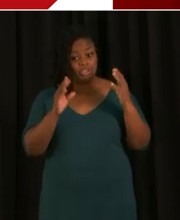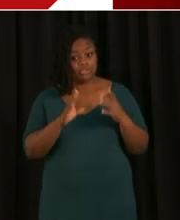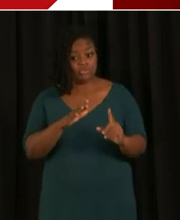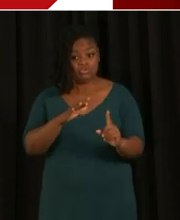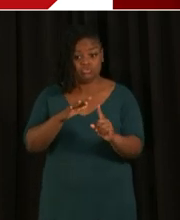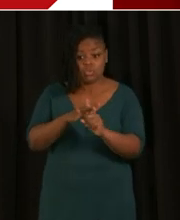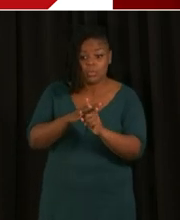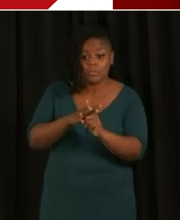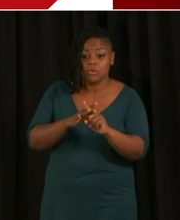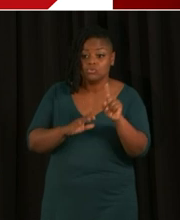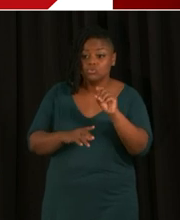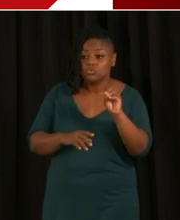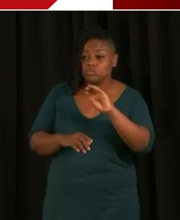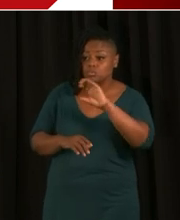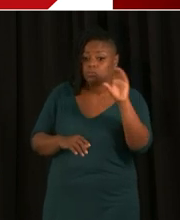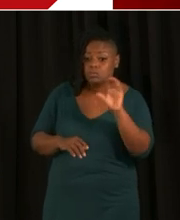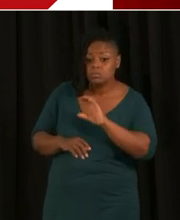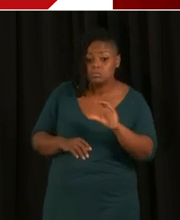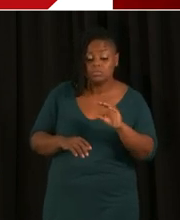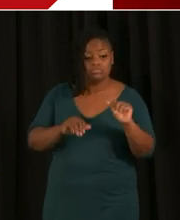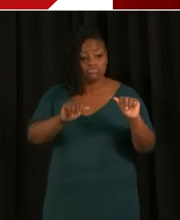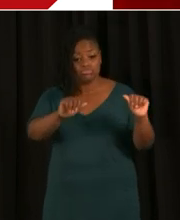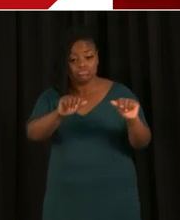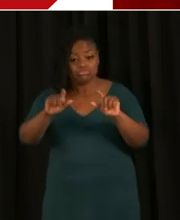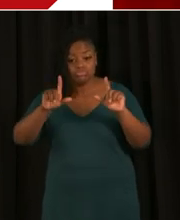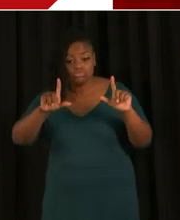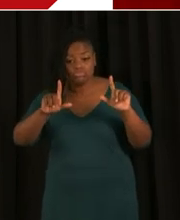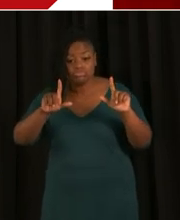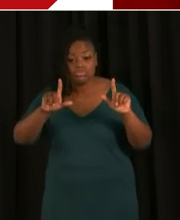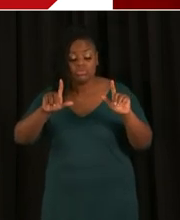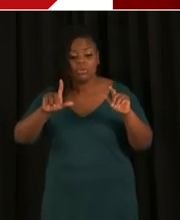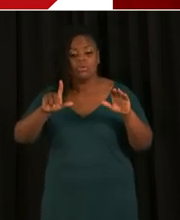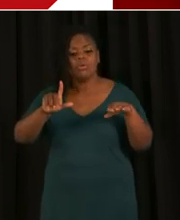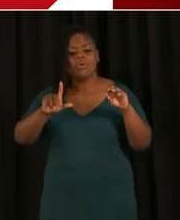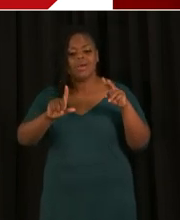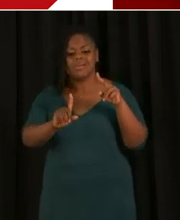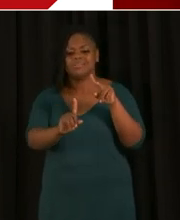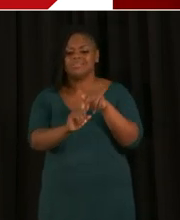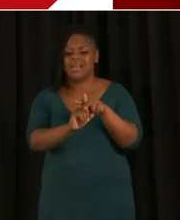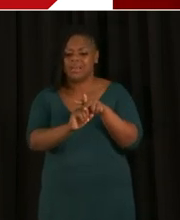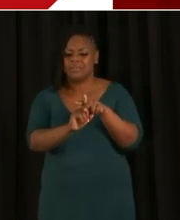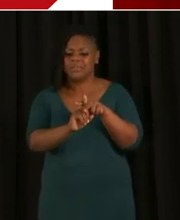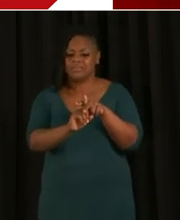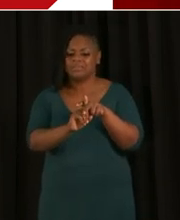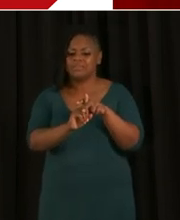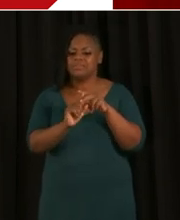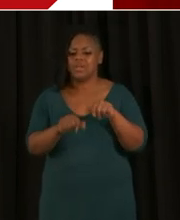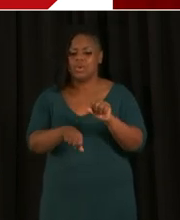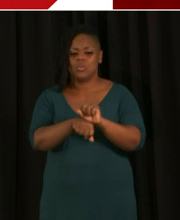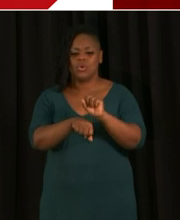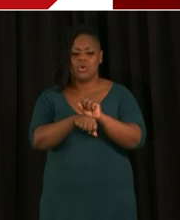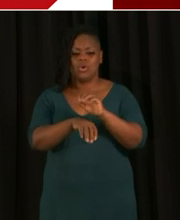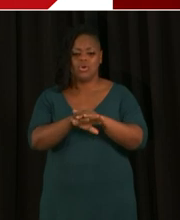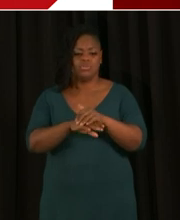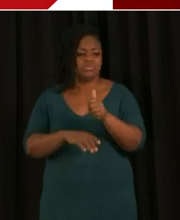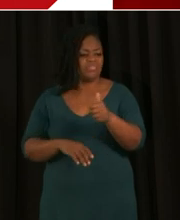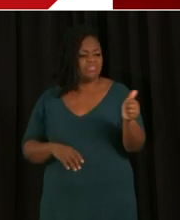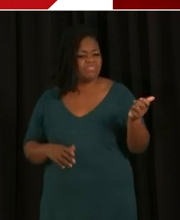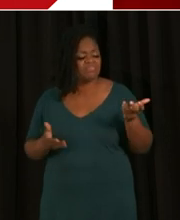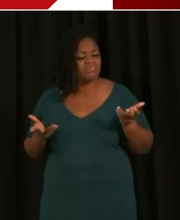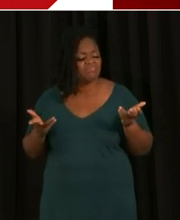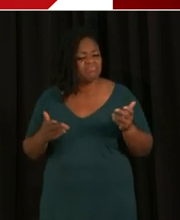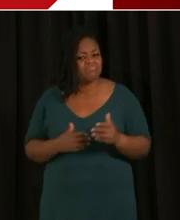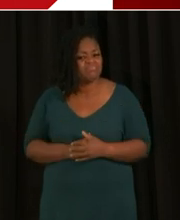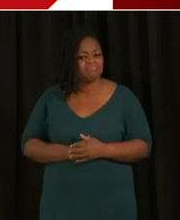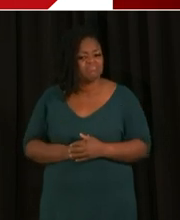student has assignments or other work associated with instruction for that grade level or content area.